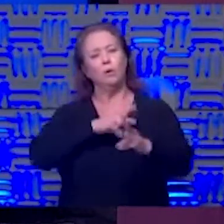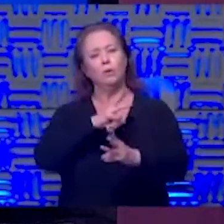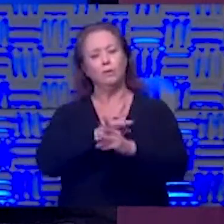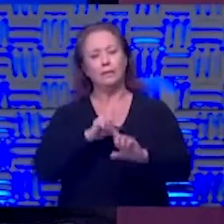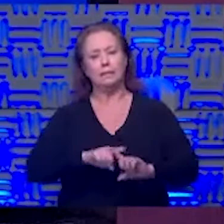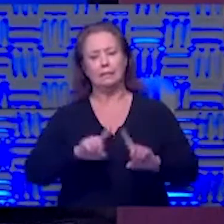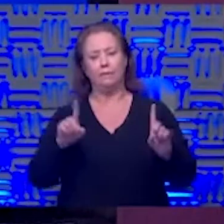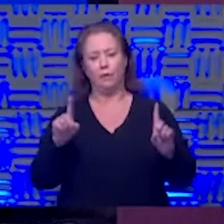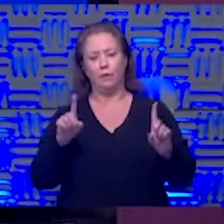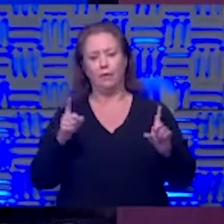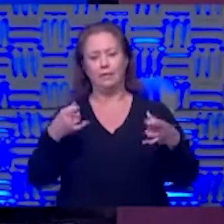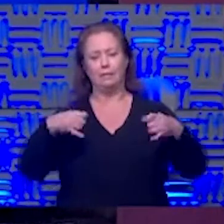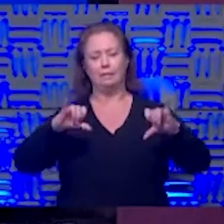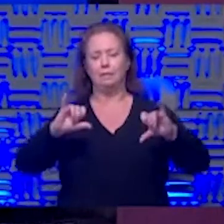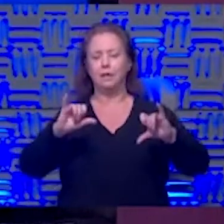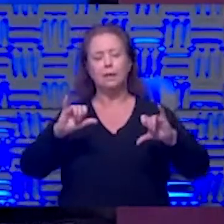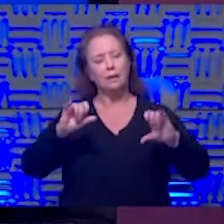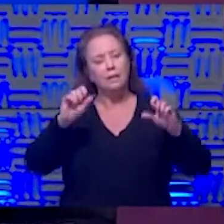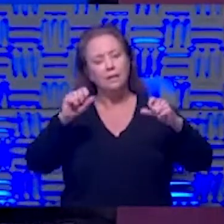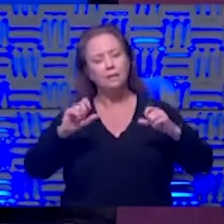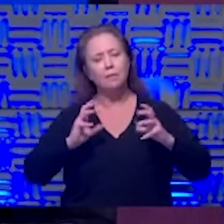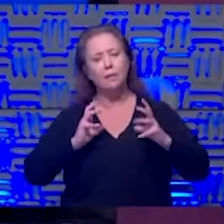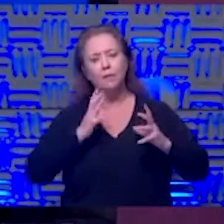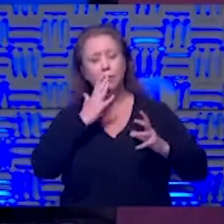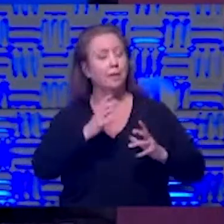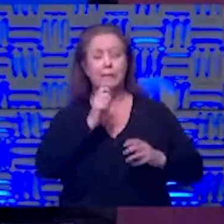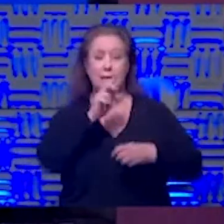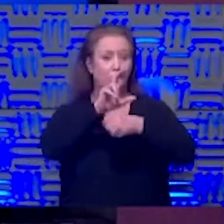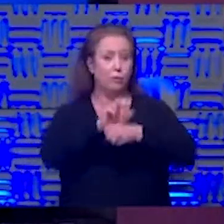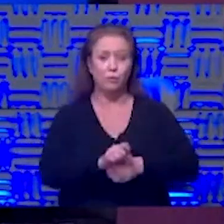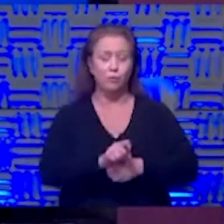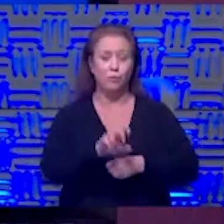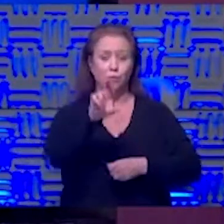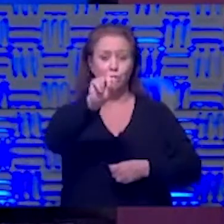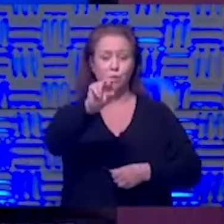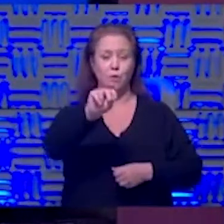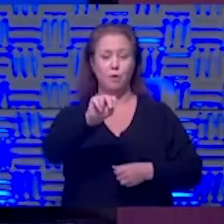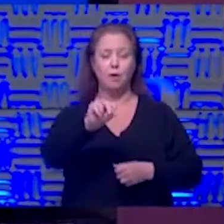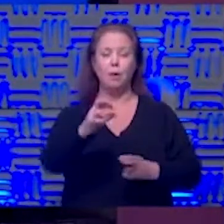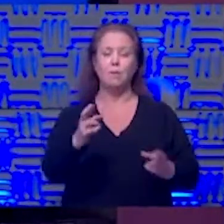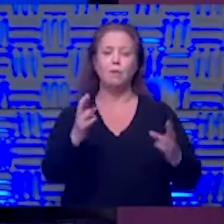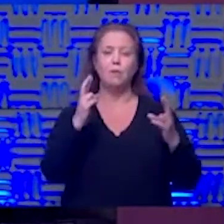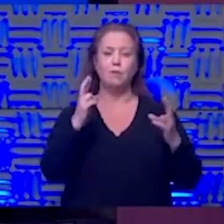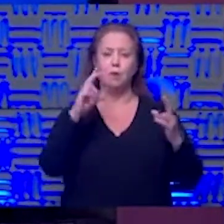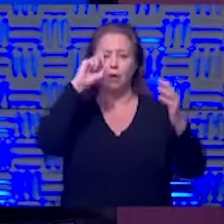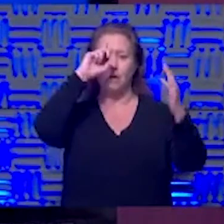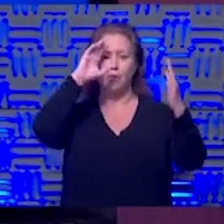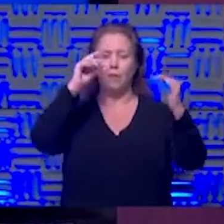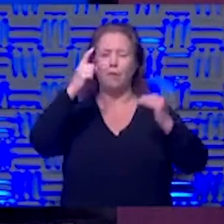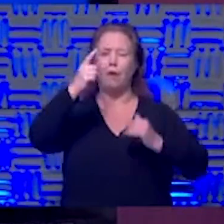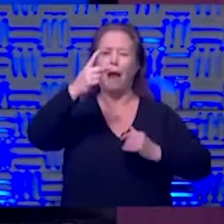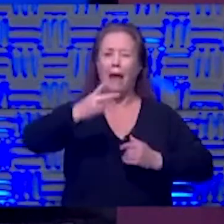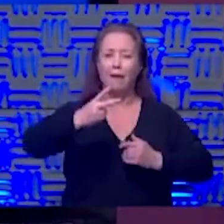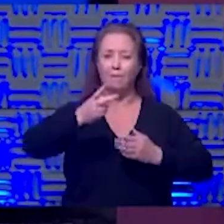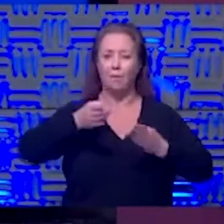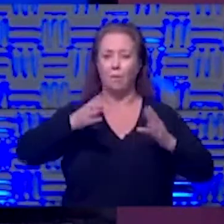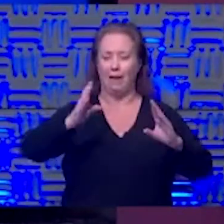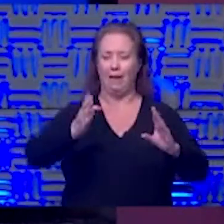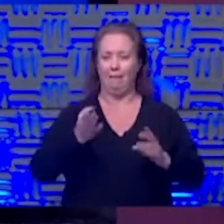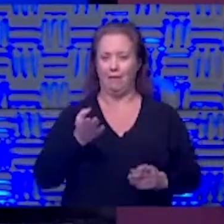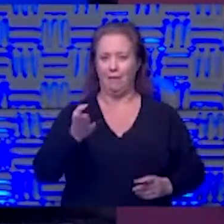but it can still be good it's not what you're used to and again i'm cross your fingers i'm pretty hopeful we're about halfway home